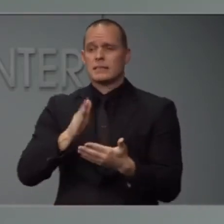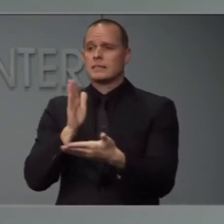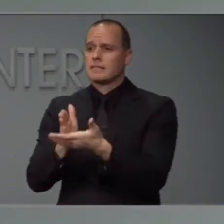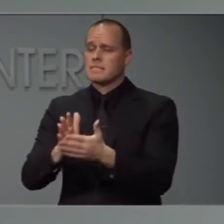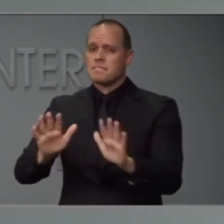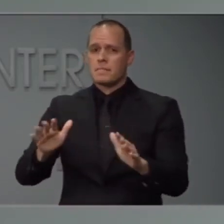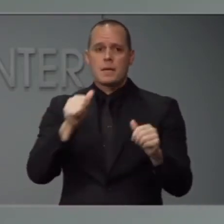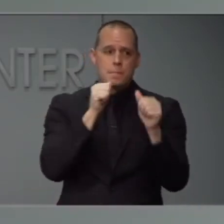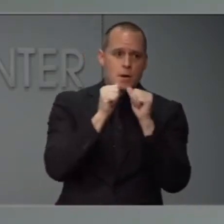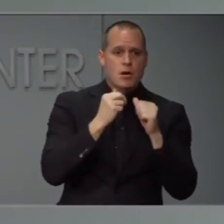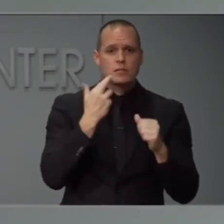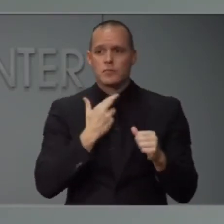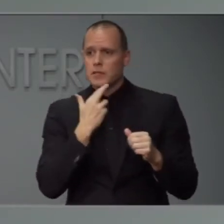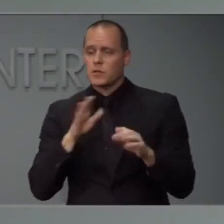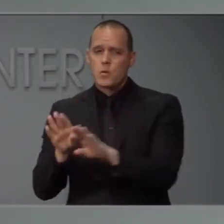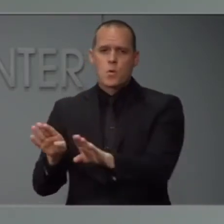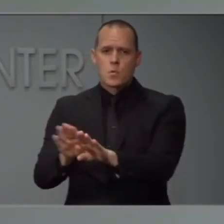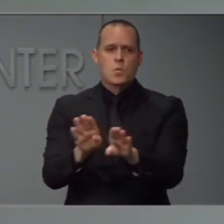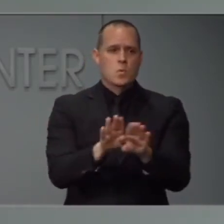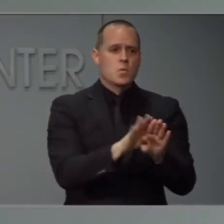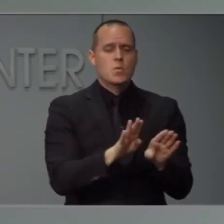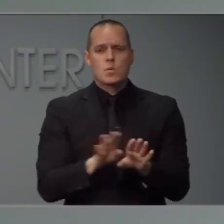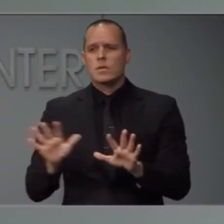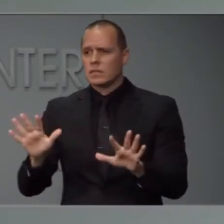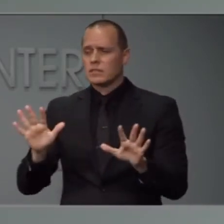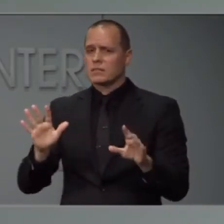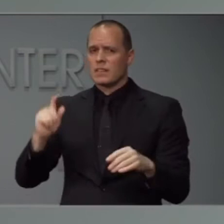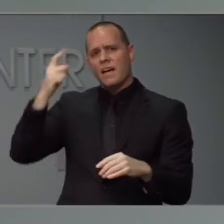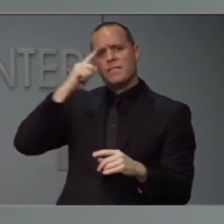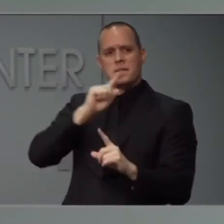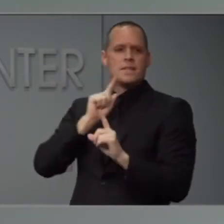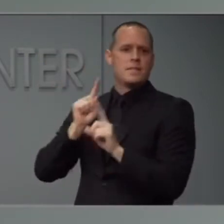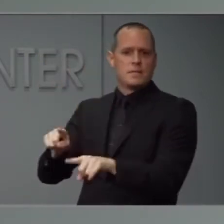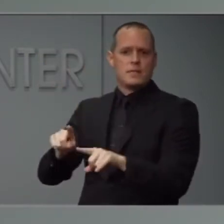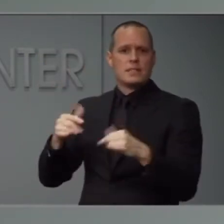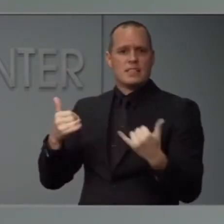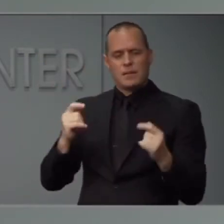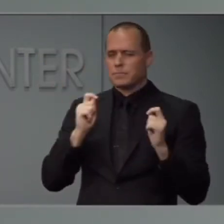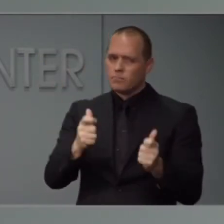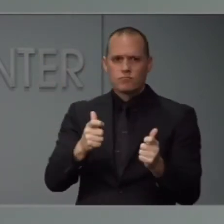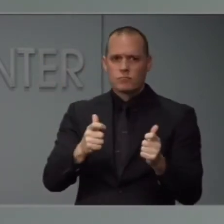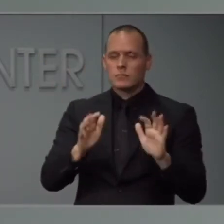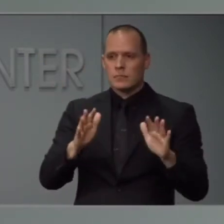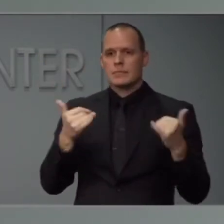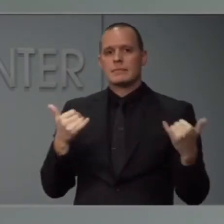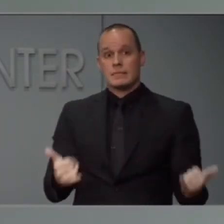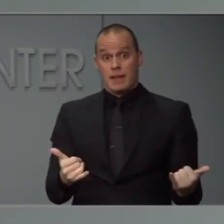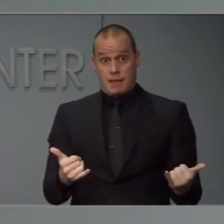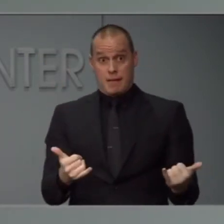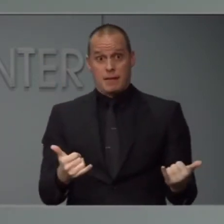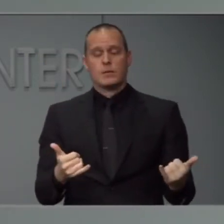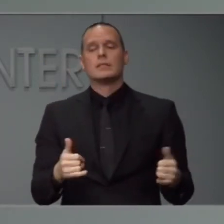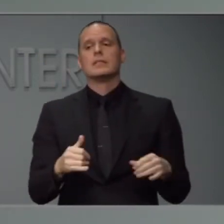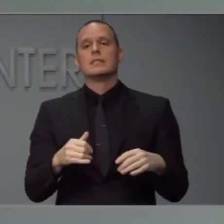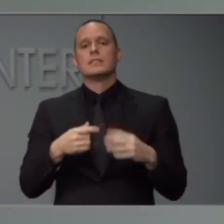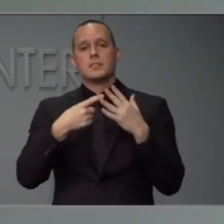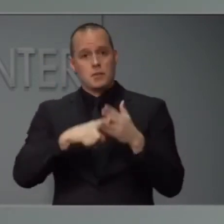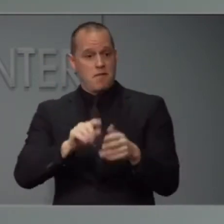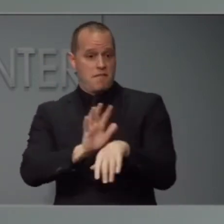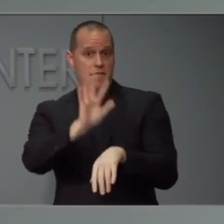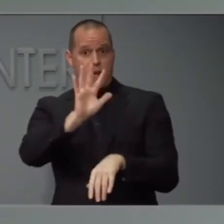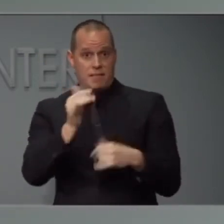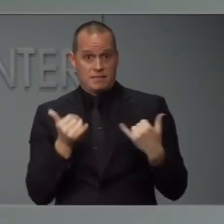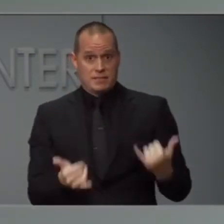and restaurants to in-person patrons, and now have moved to this today's stay-at-home order.